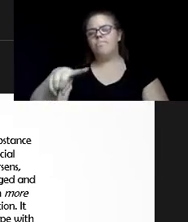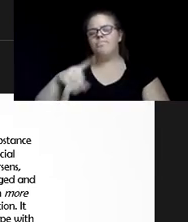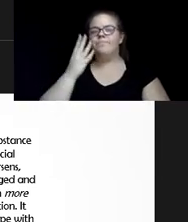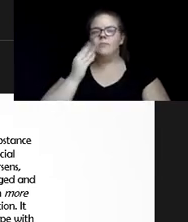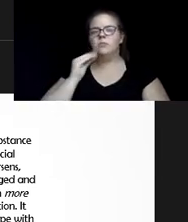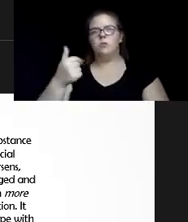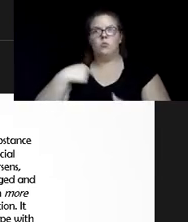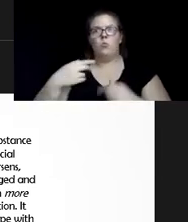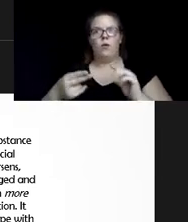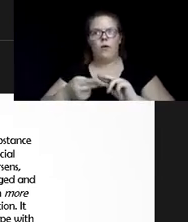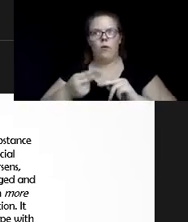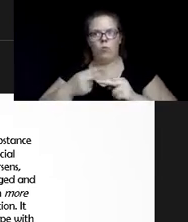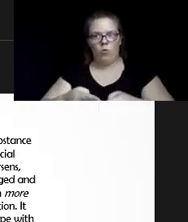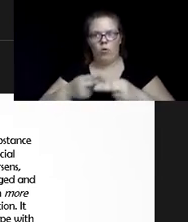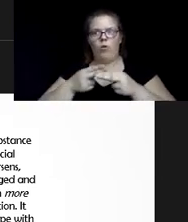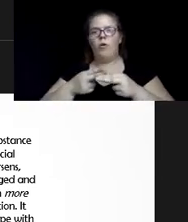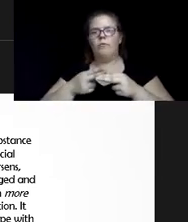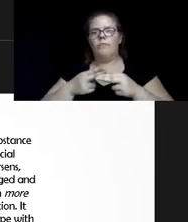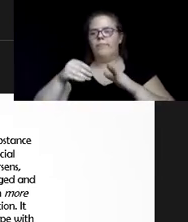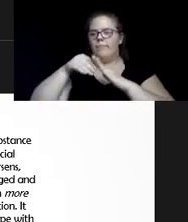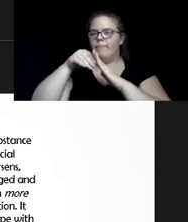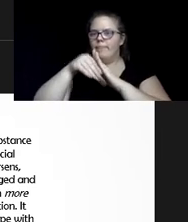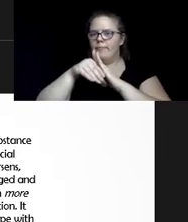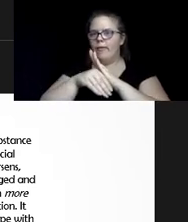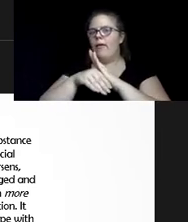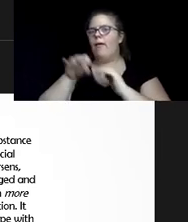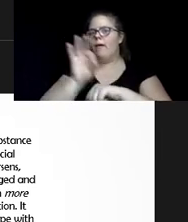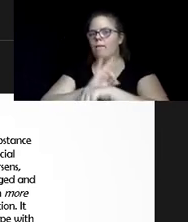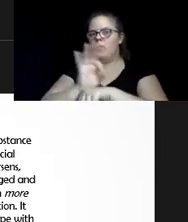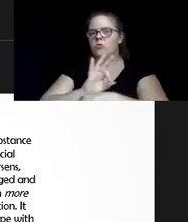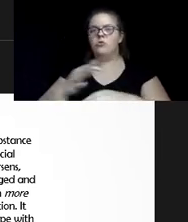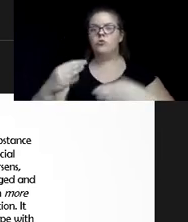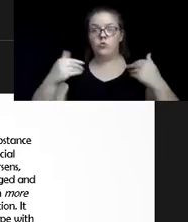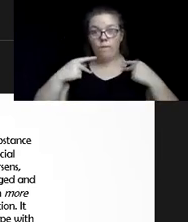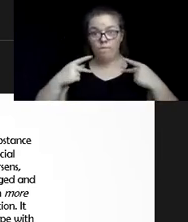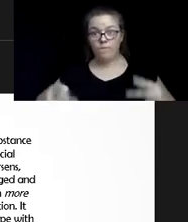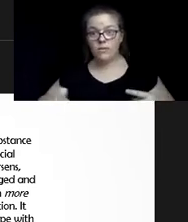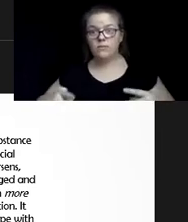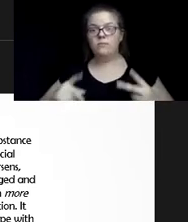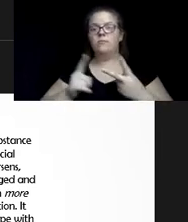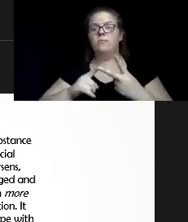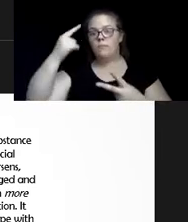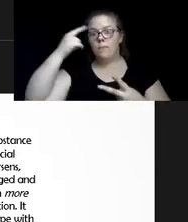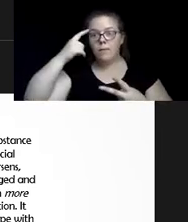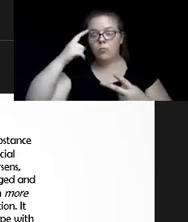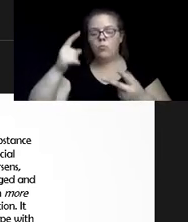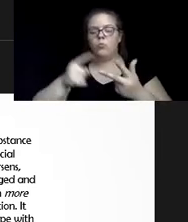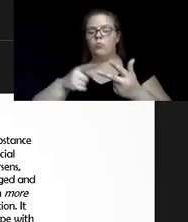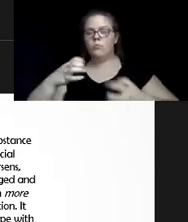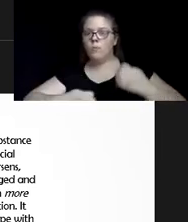call, um, a decline in functioning. So physically, mentally, emotionally,